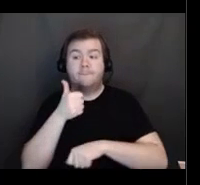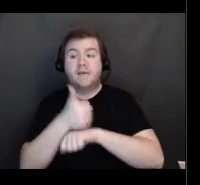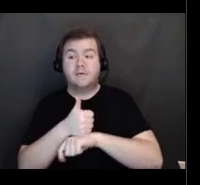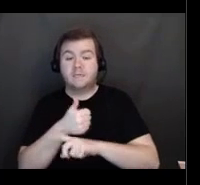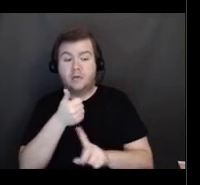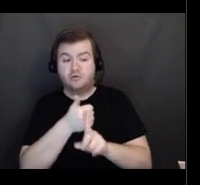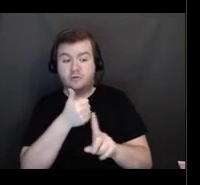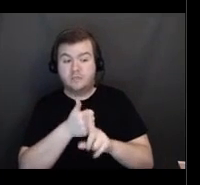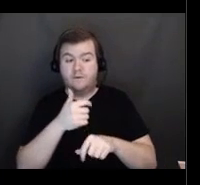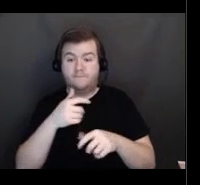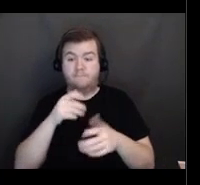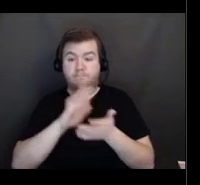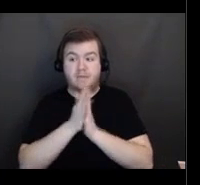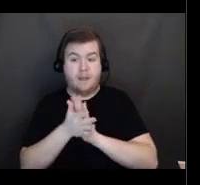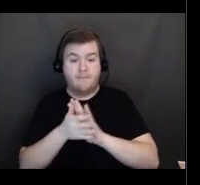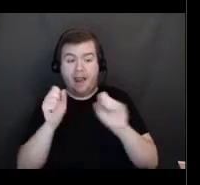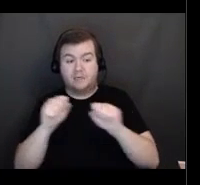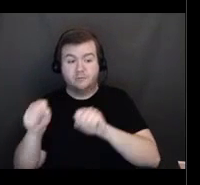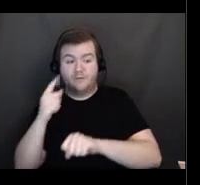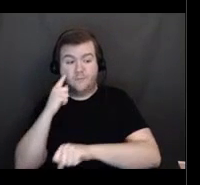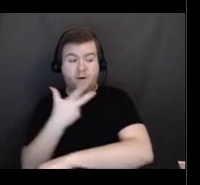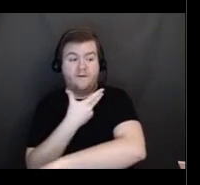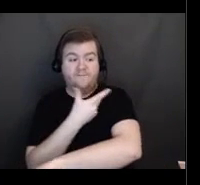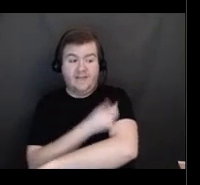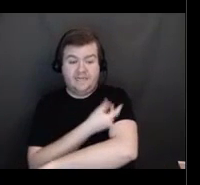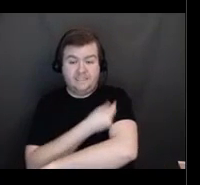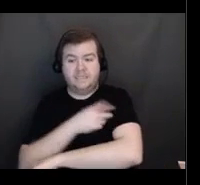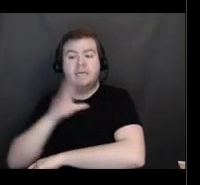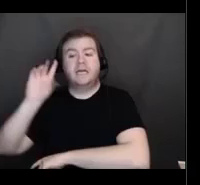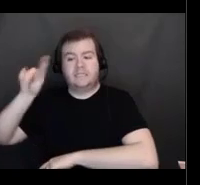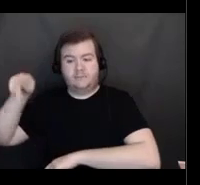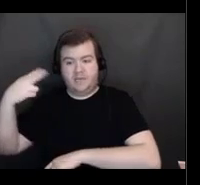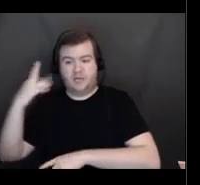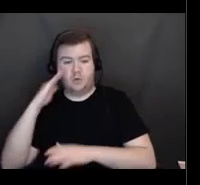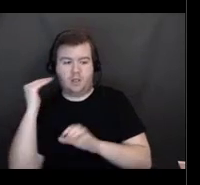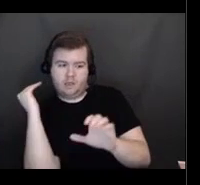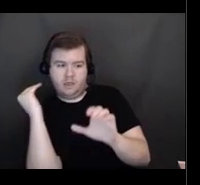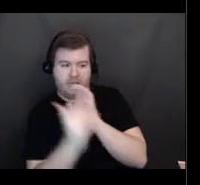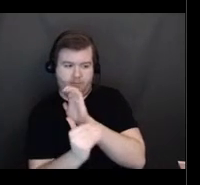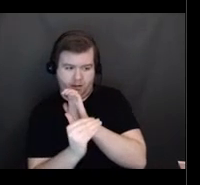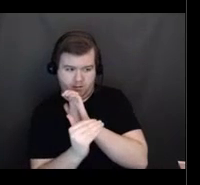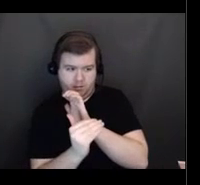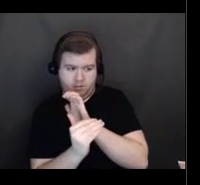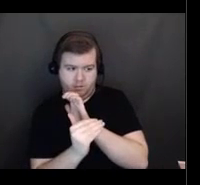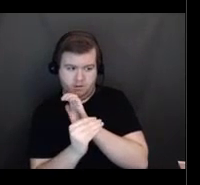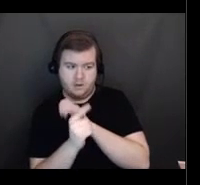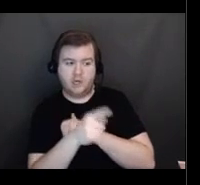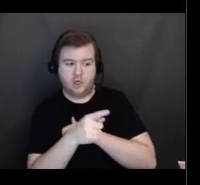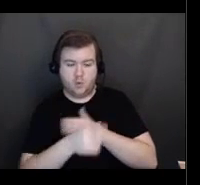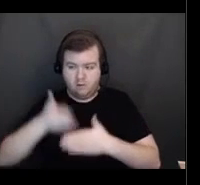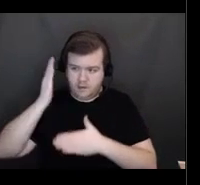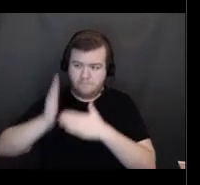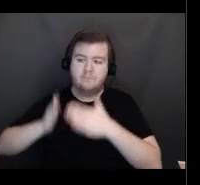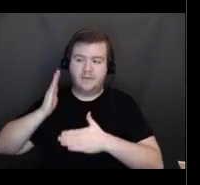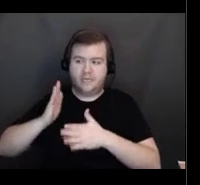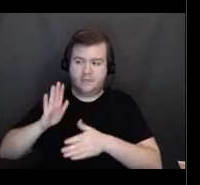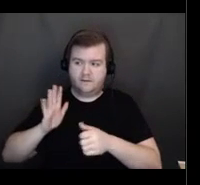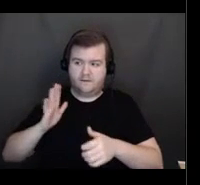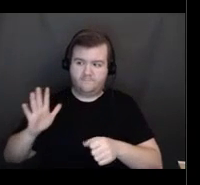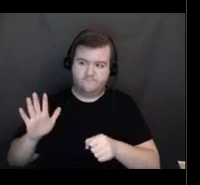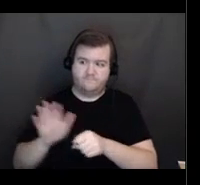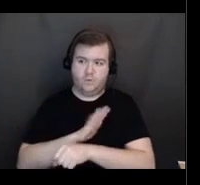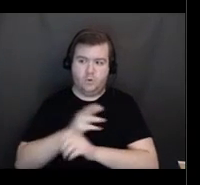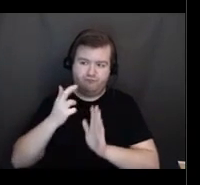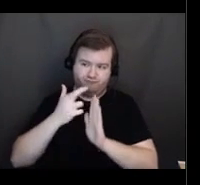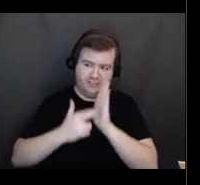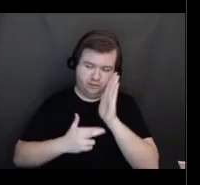DPH will send you an email and you will complete your VAMS registration and schedule your appointment all through the